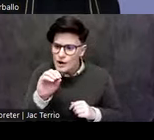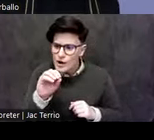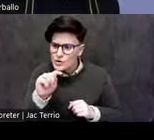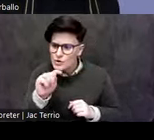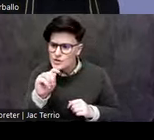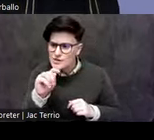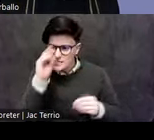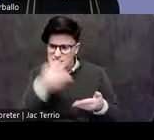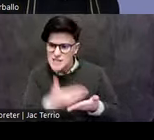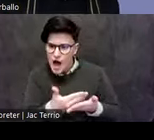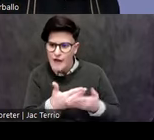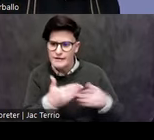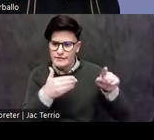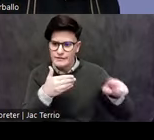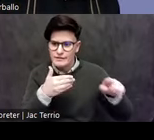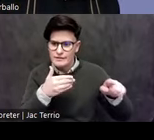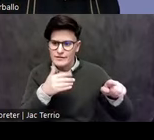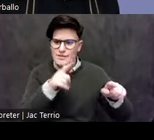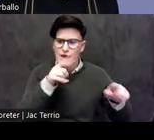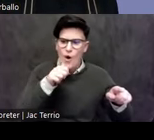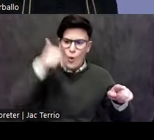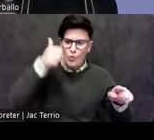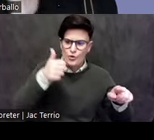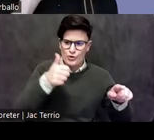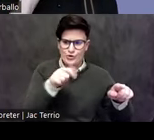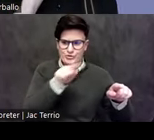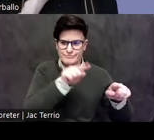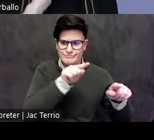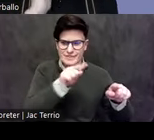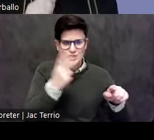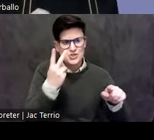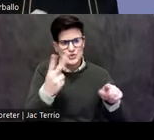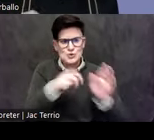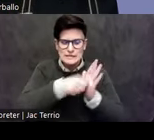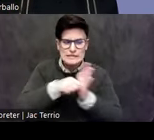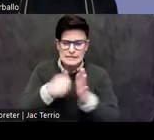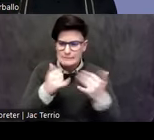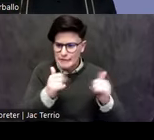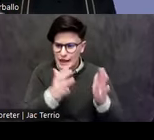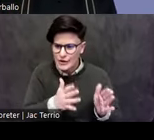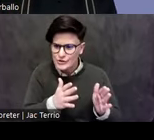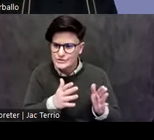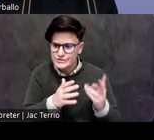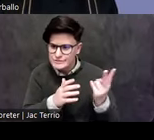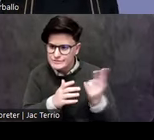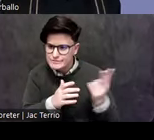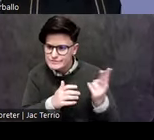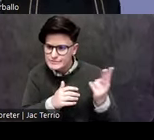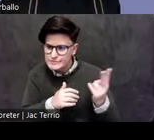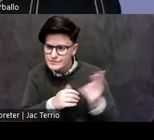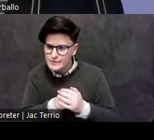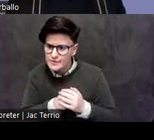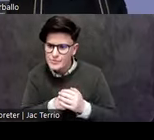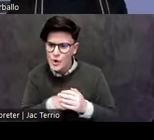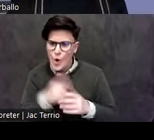Chicontecat, the elder that see in that mural on top left, and they're two key protagonists. One of the ways I became interested in these